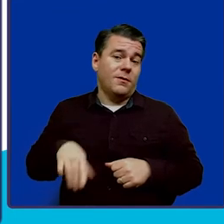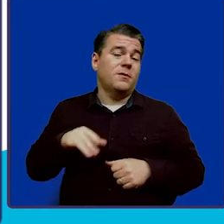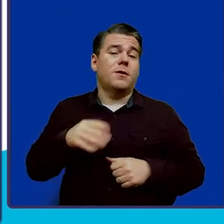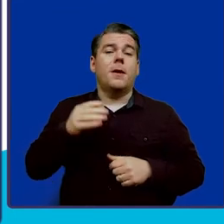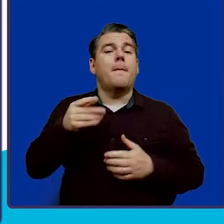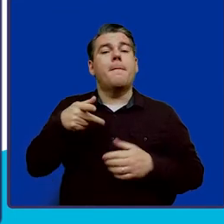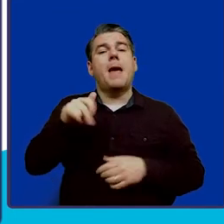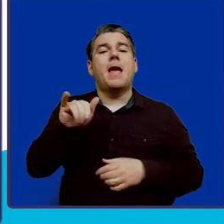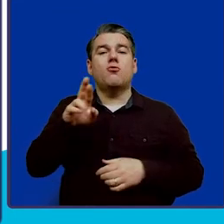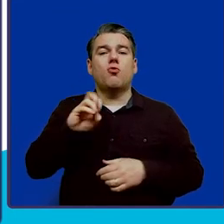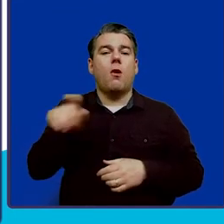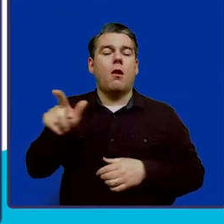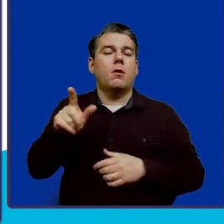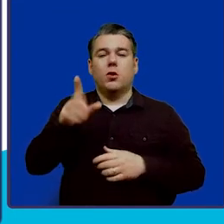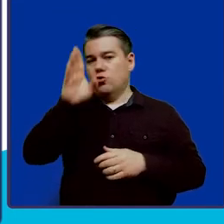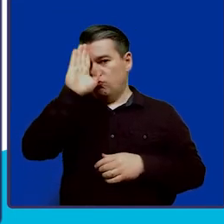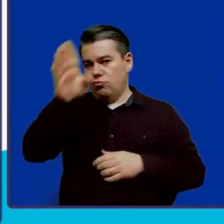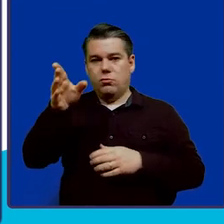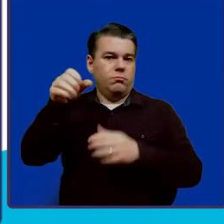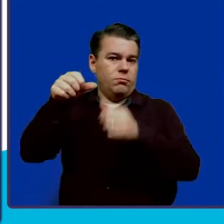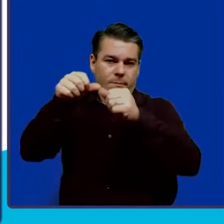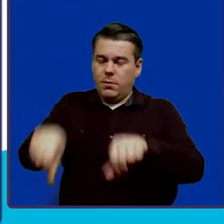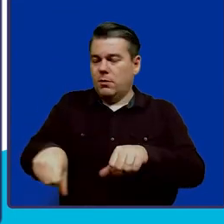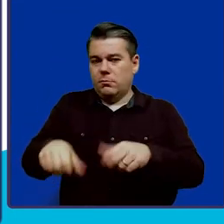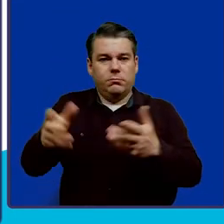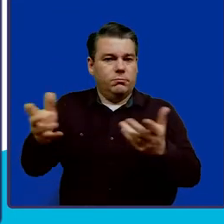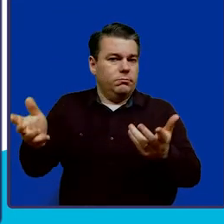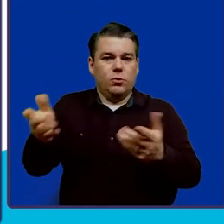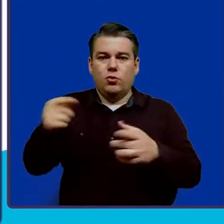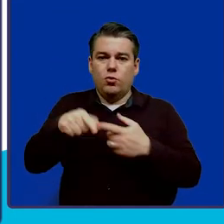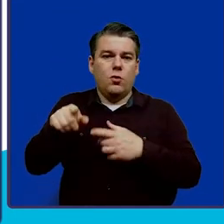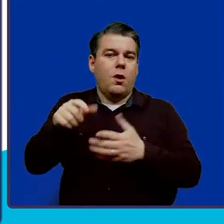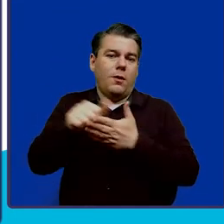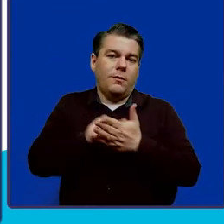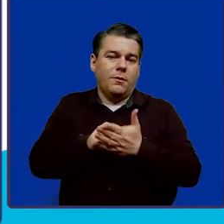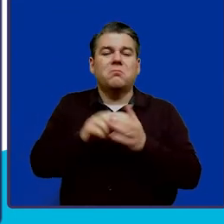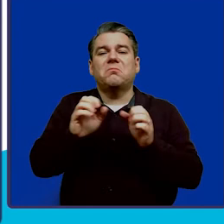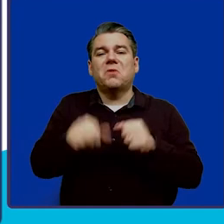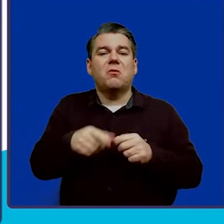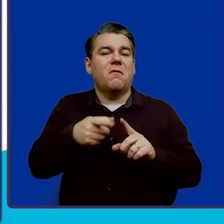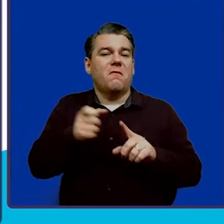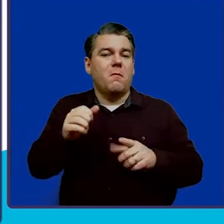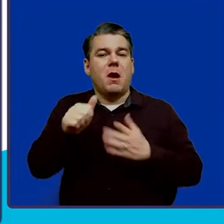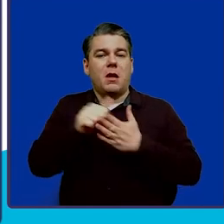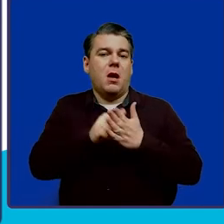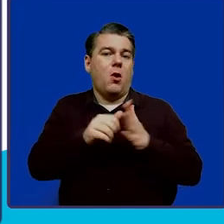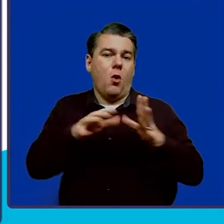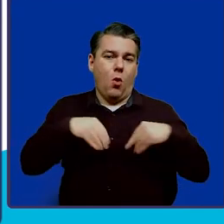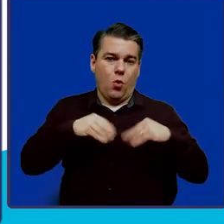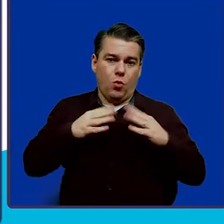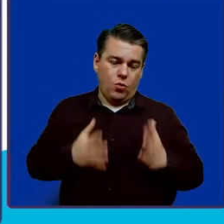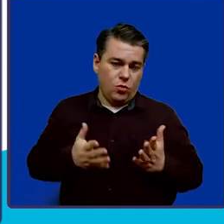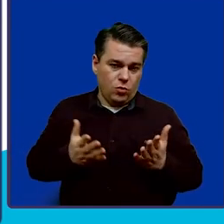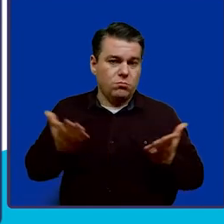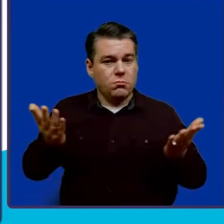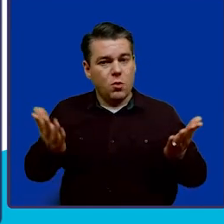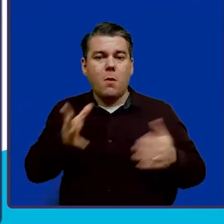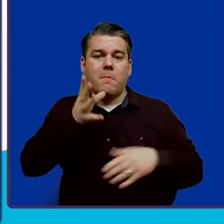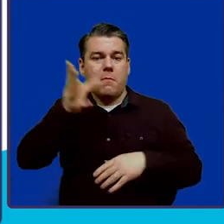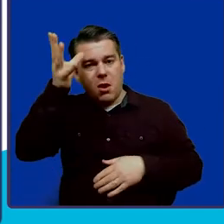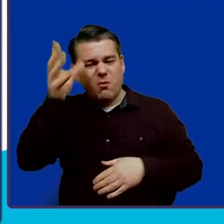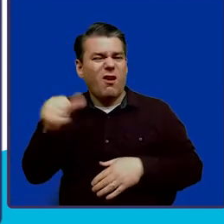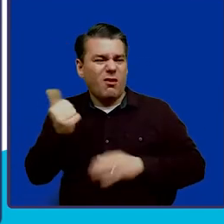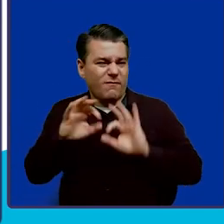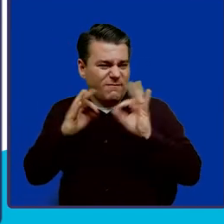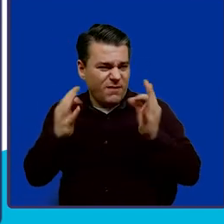deducted and deposited into the Stable account. This can be done by the account owner that is working or a parent or